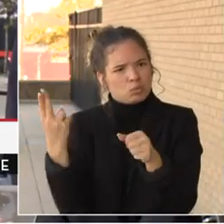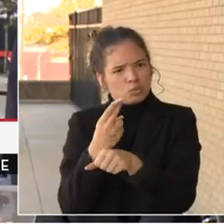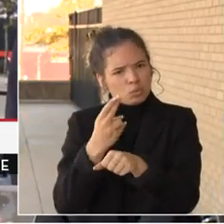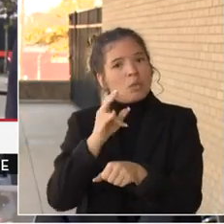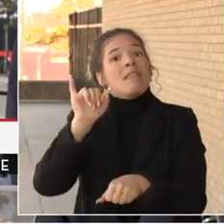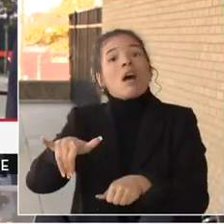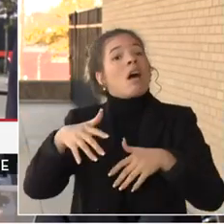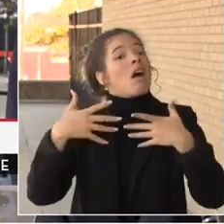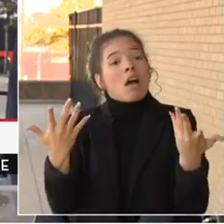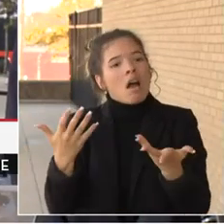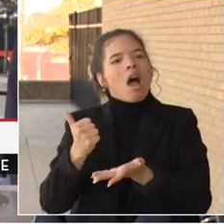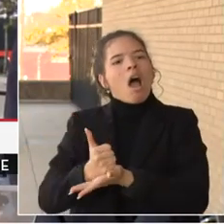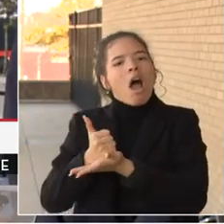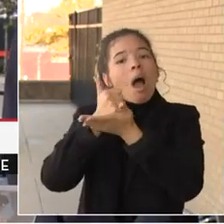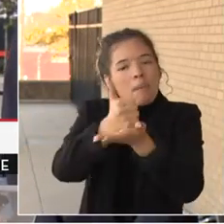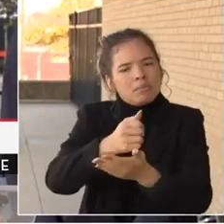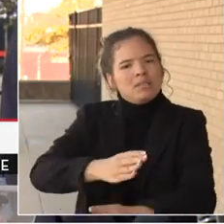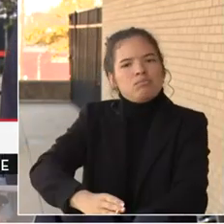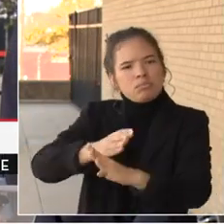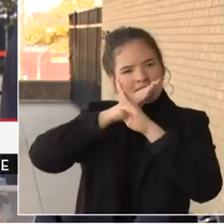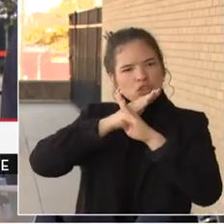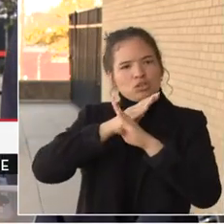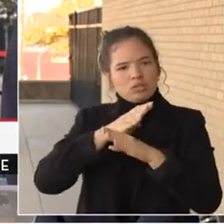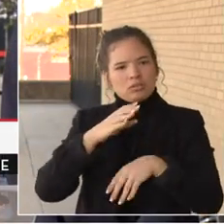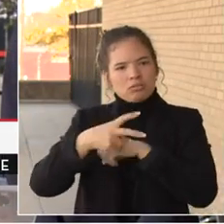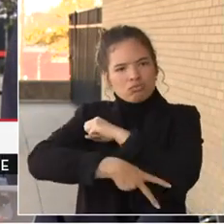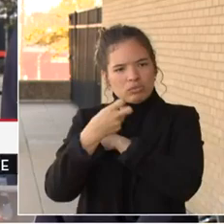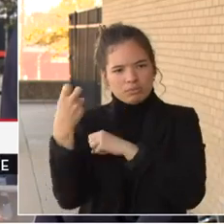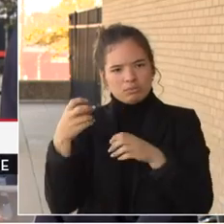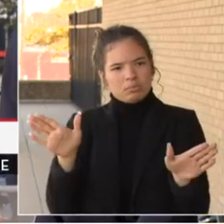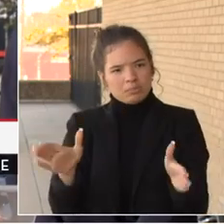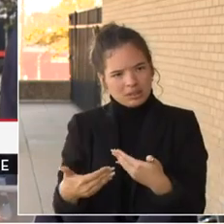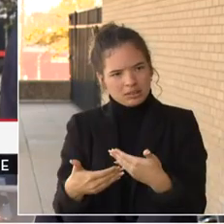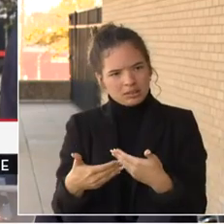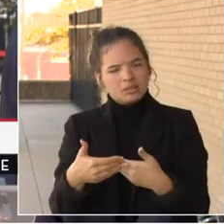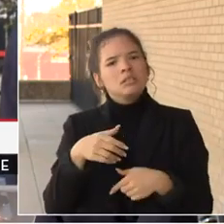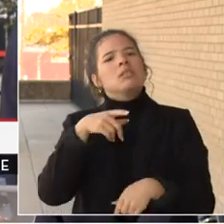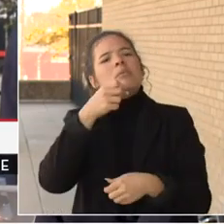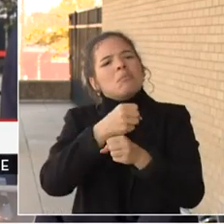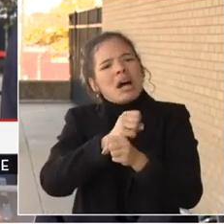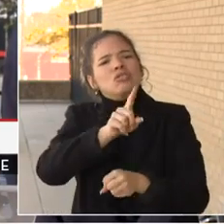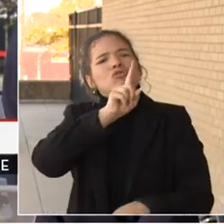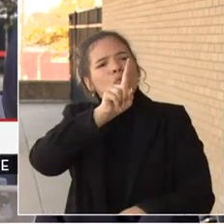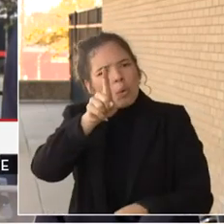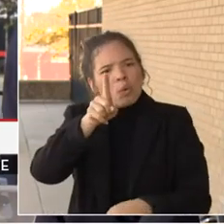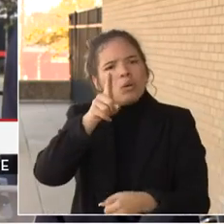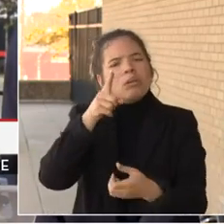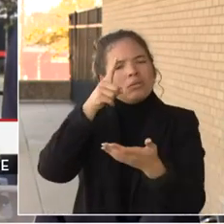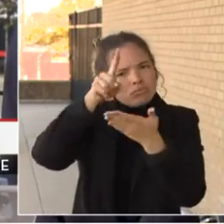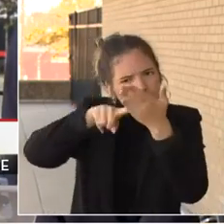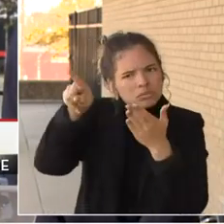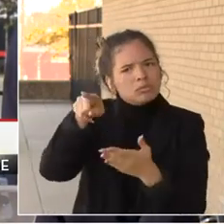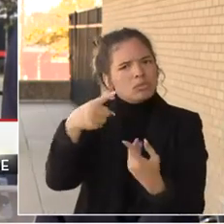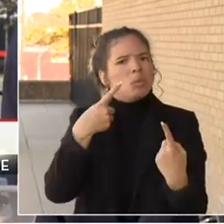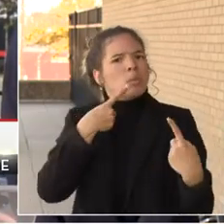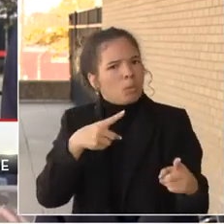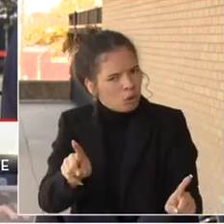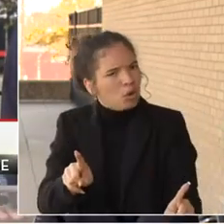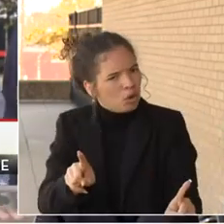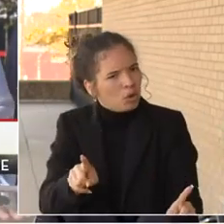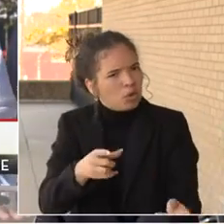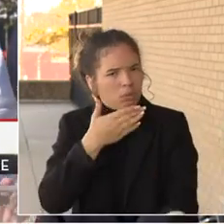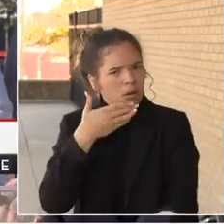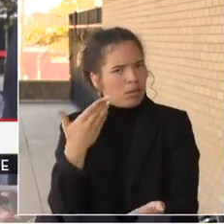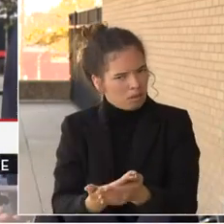take a moment to make sure they are fully operational. That potential evidence is key. Here's a few things for you. Double